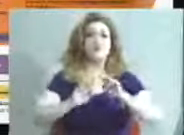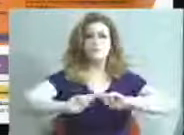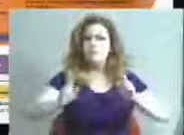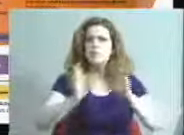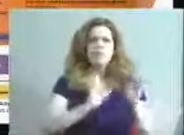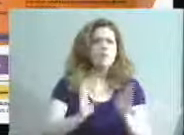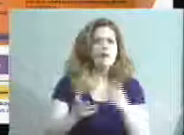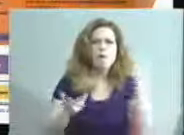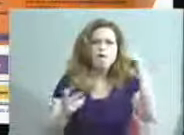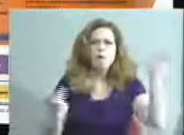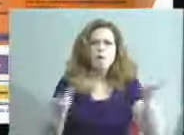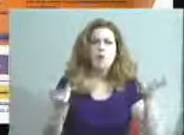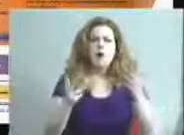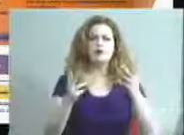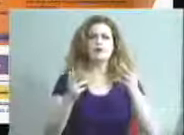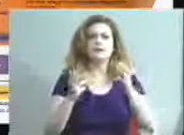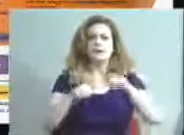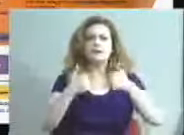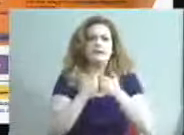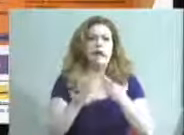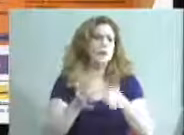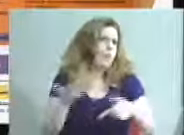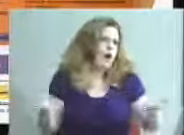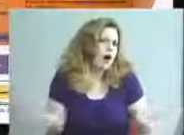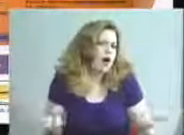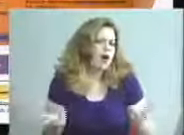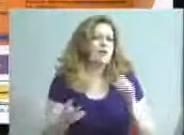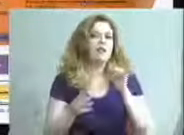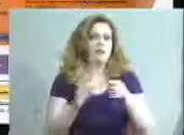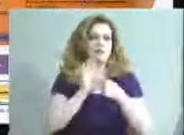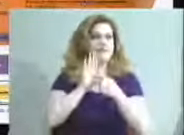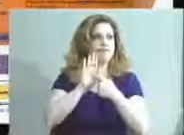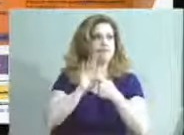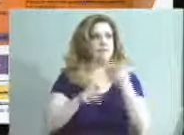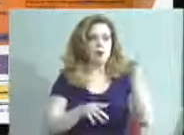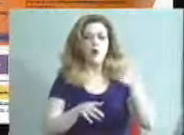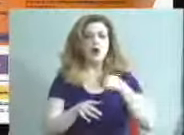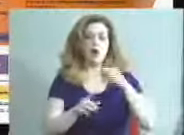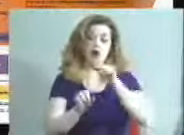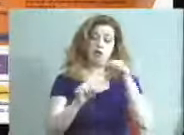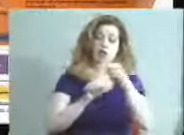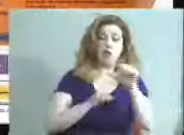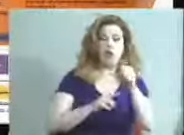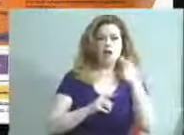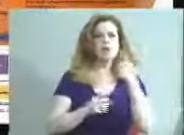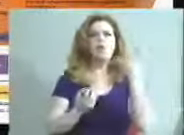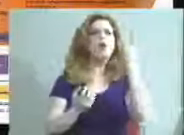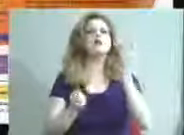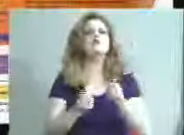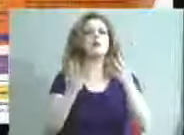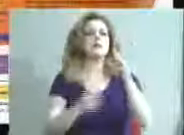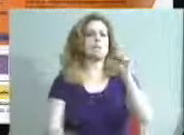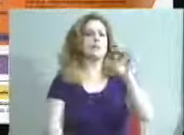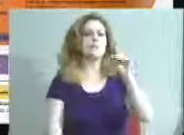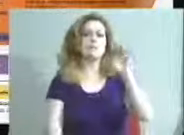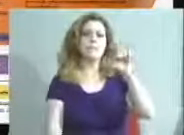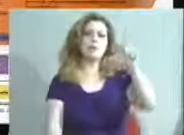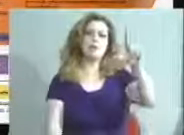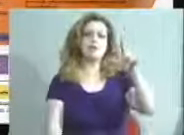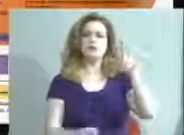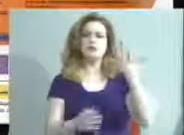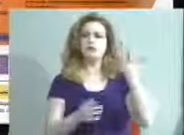for? What kind of jobs? That's the output. On the input side, it's like, why do we have so much remedial education with these kids?